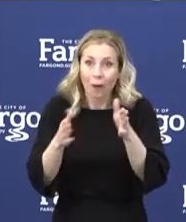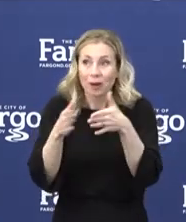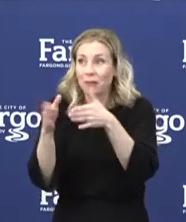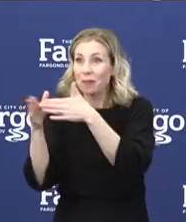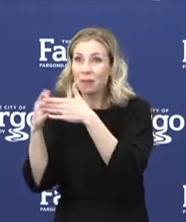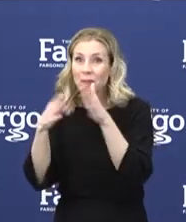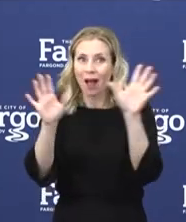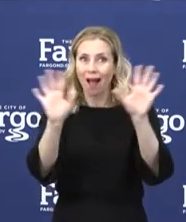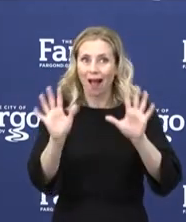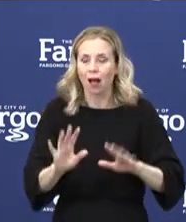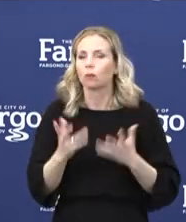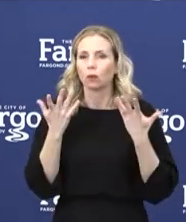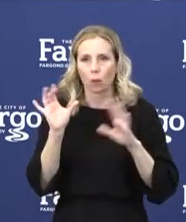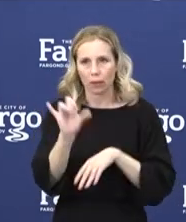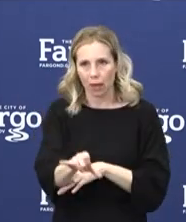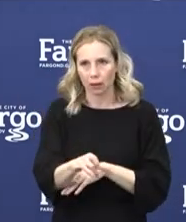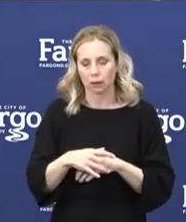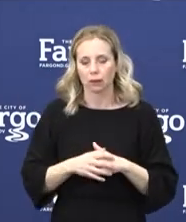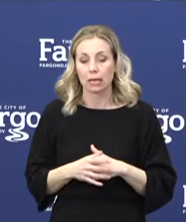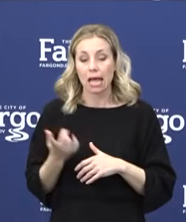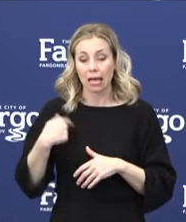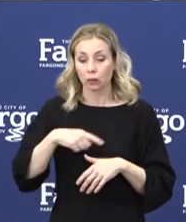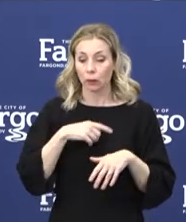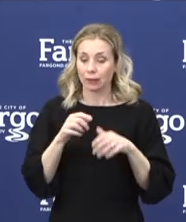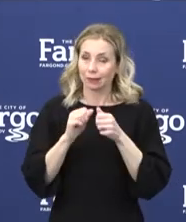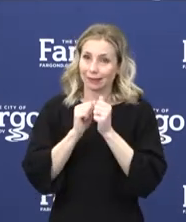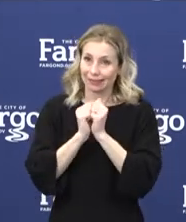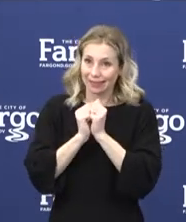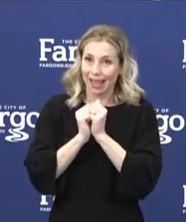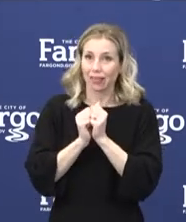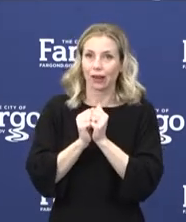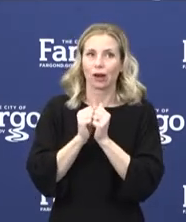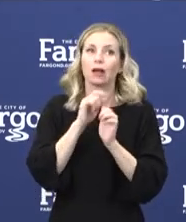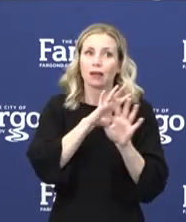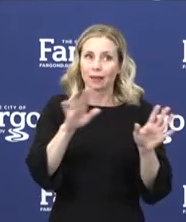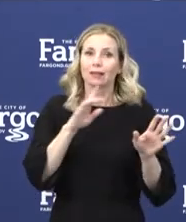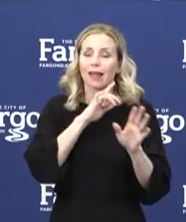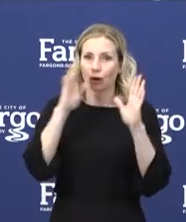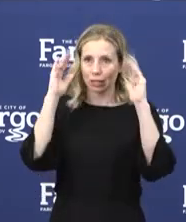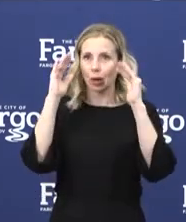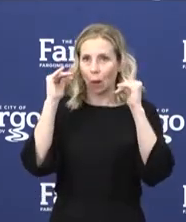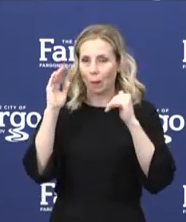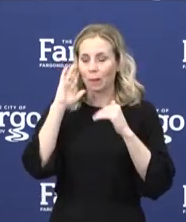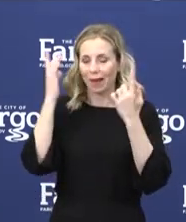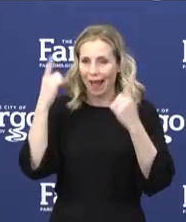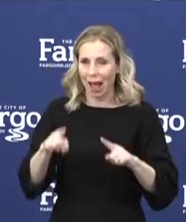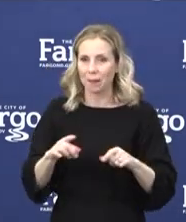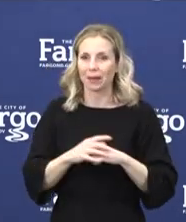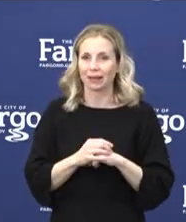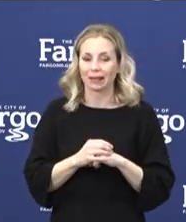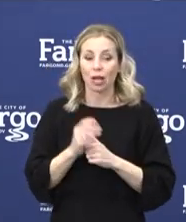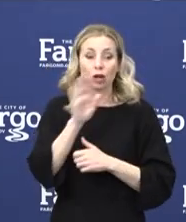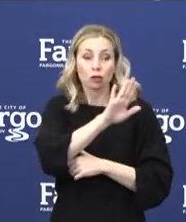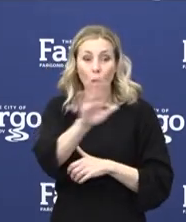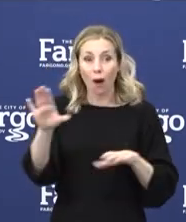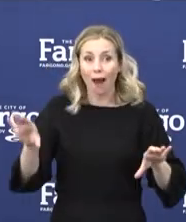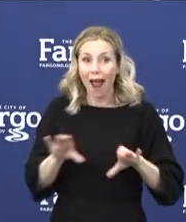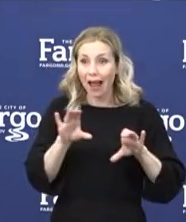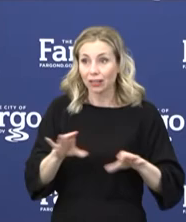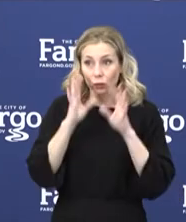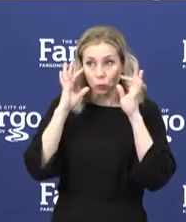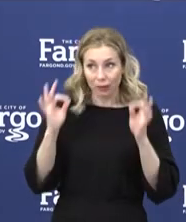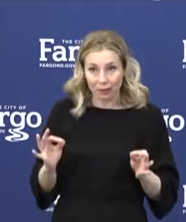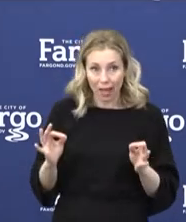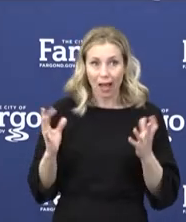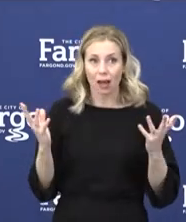can get together, there is a light at the end of this tunnel. Each of your actions will decide when the light brightens and we may proceed to